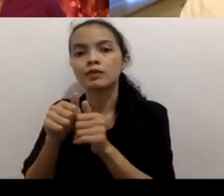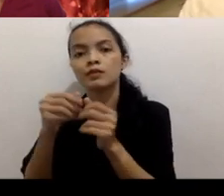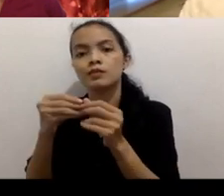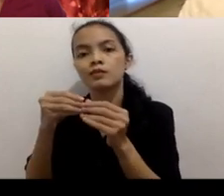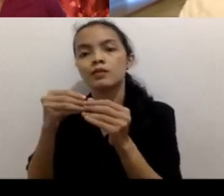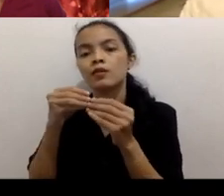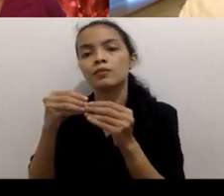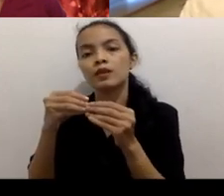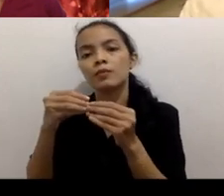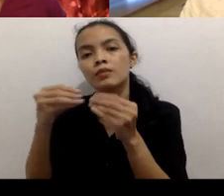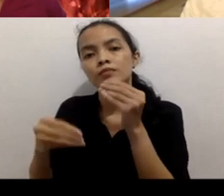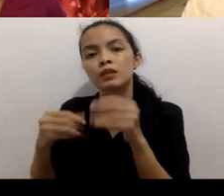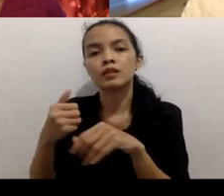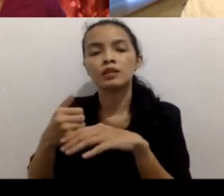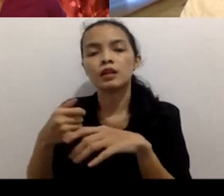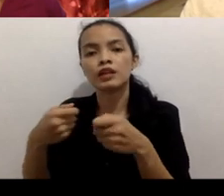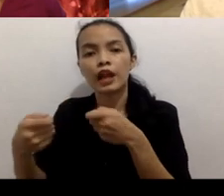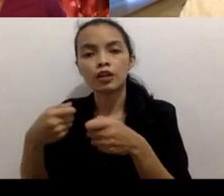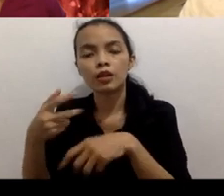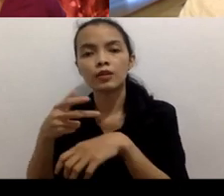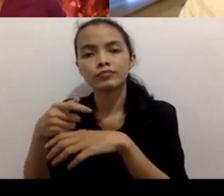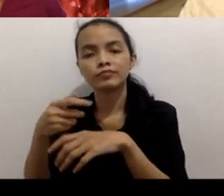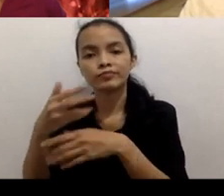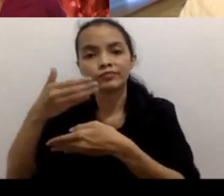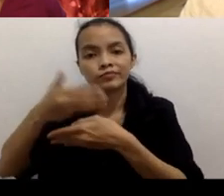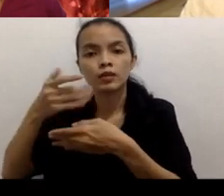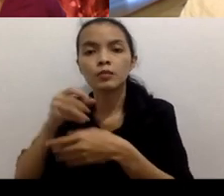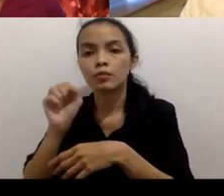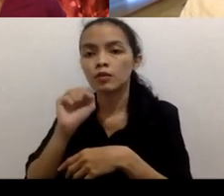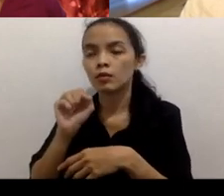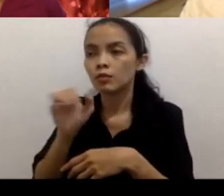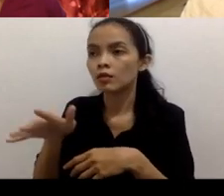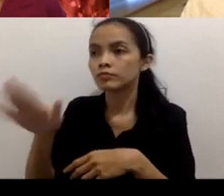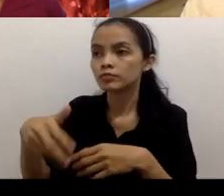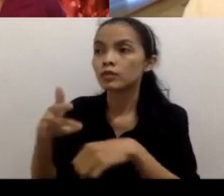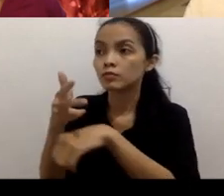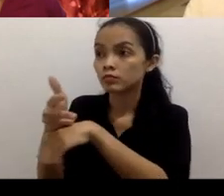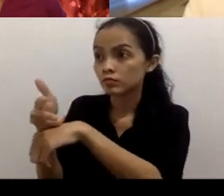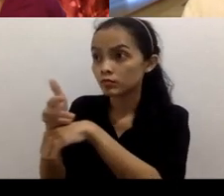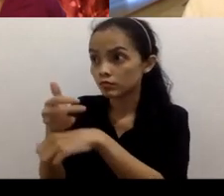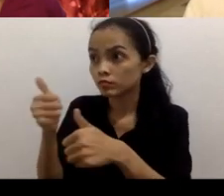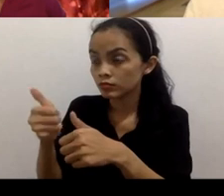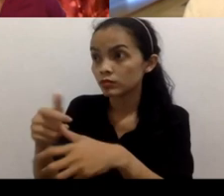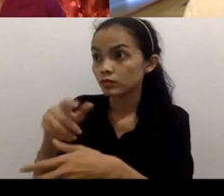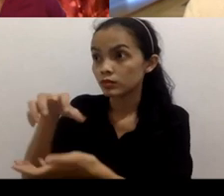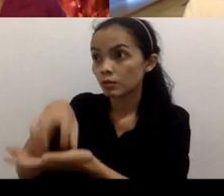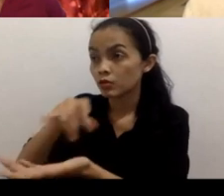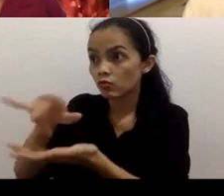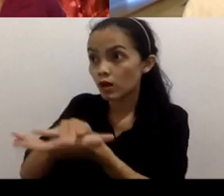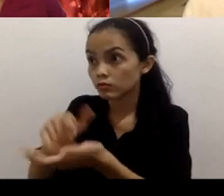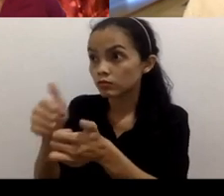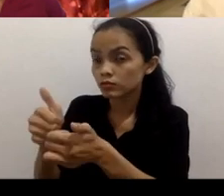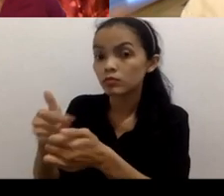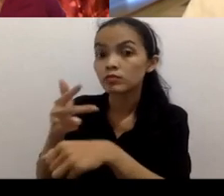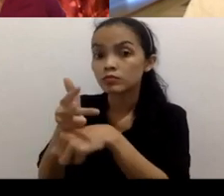really communicate continue to communicate with them to make sure they're filming production is going well on the ground in Wuhan and at the same time I think